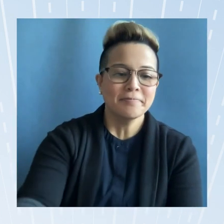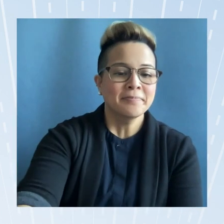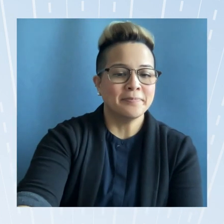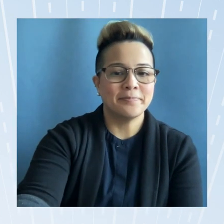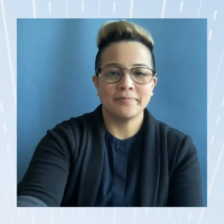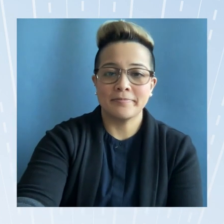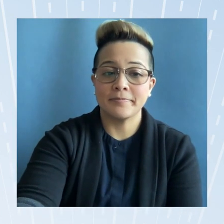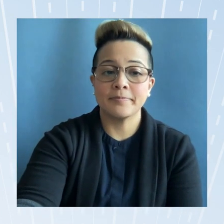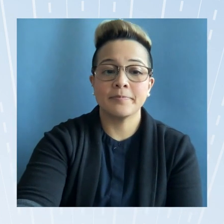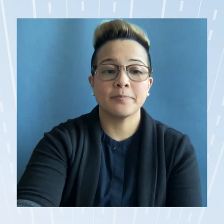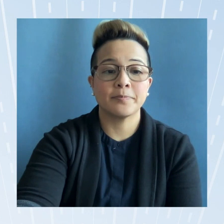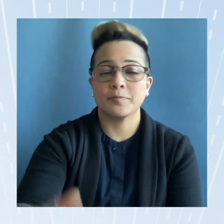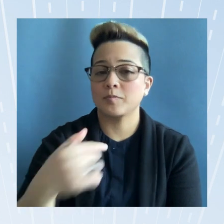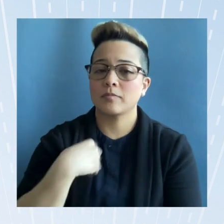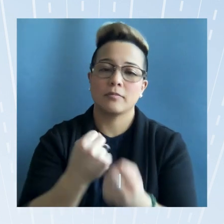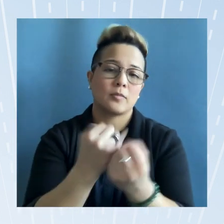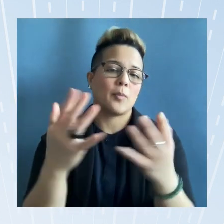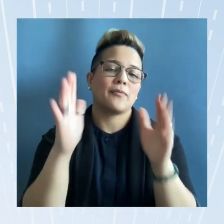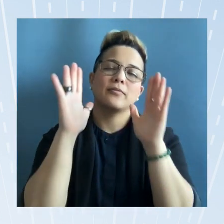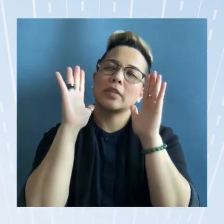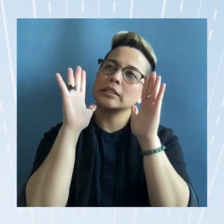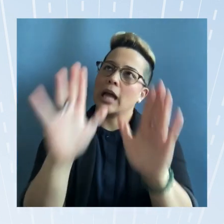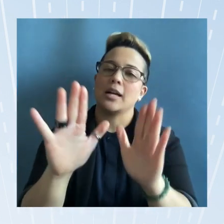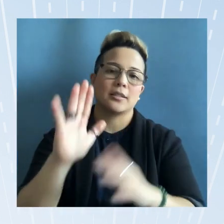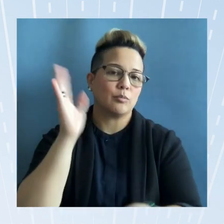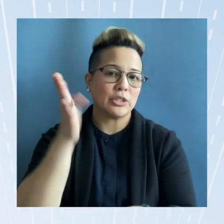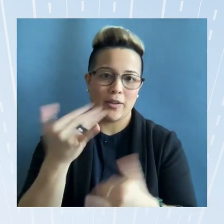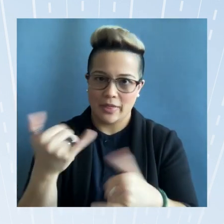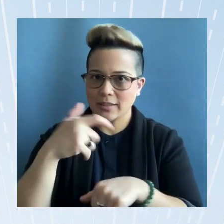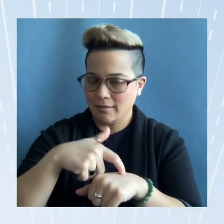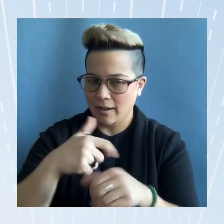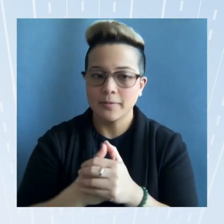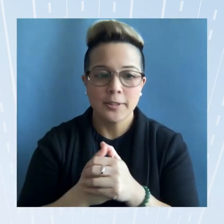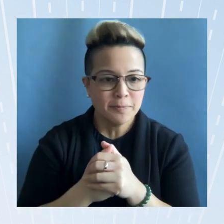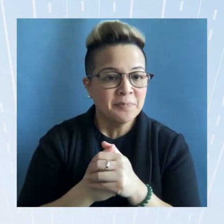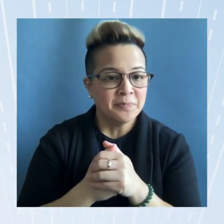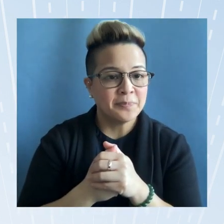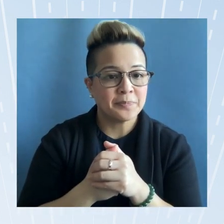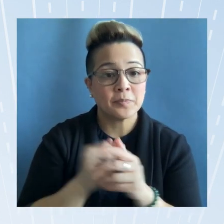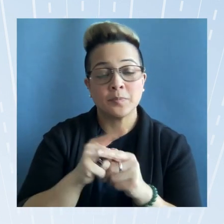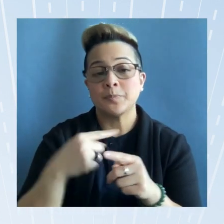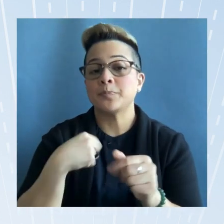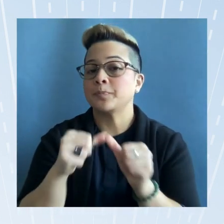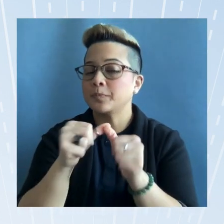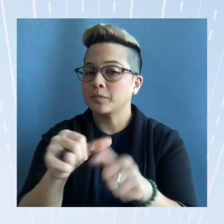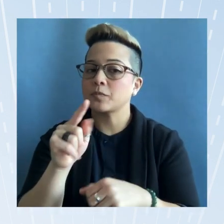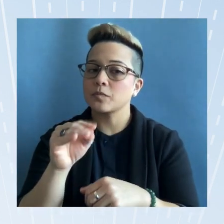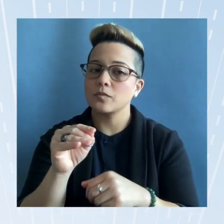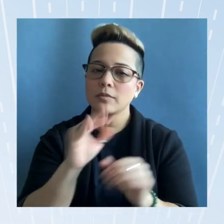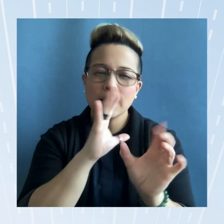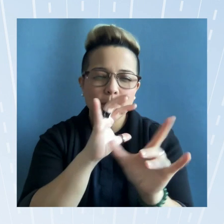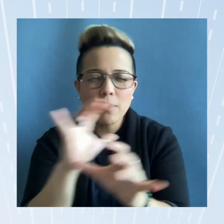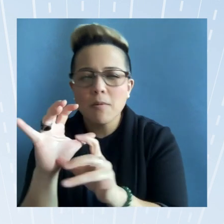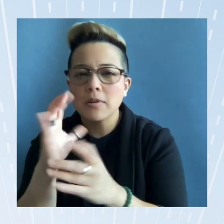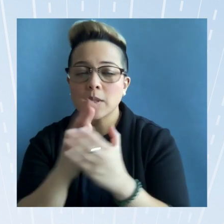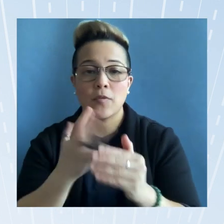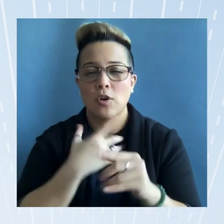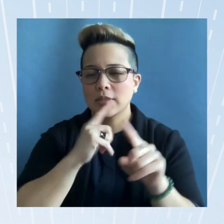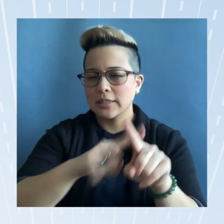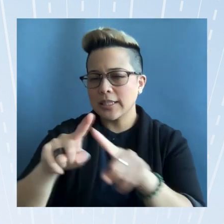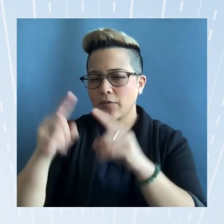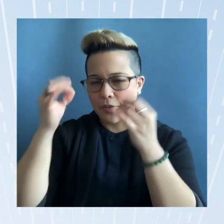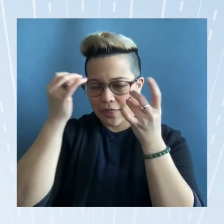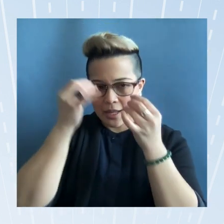we had a number of fantastic presenters this time um as we continue to explore some of our different thinking